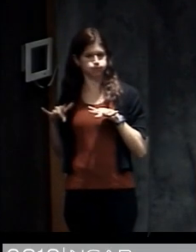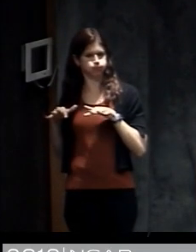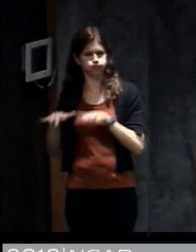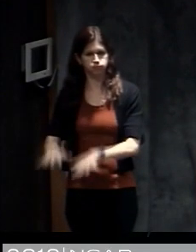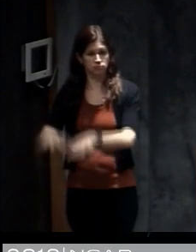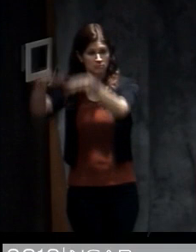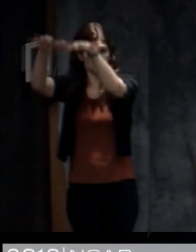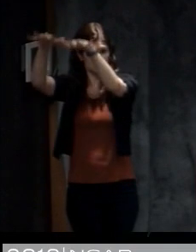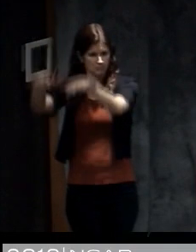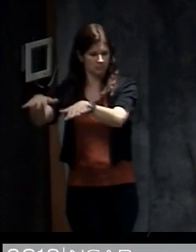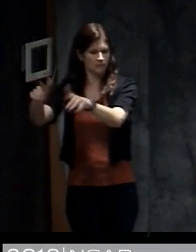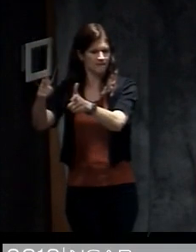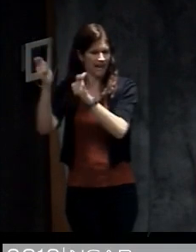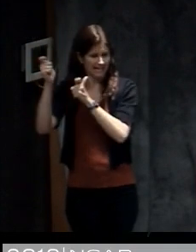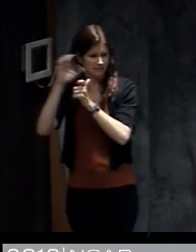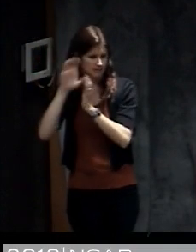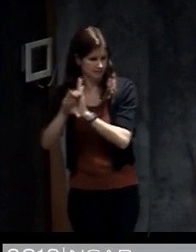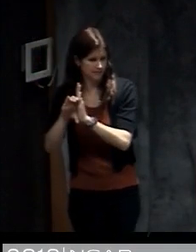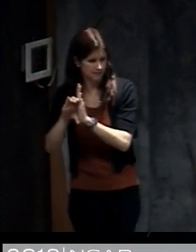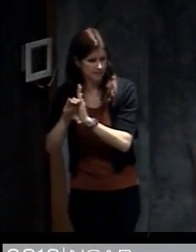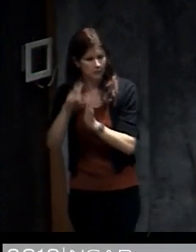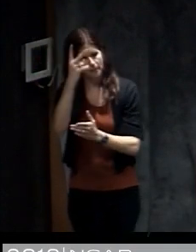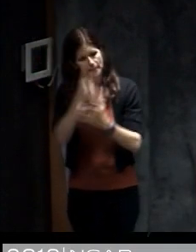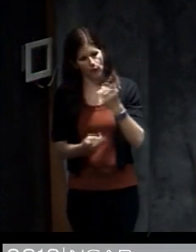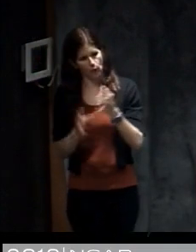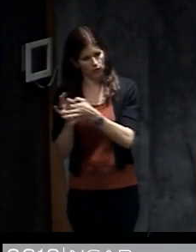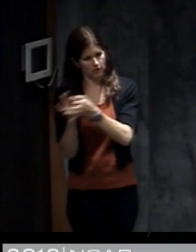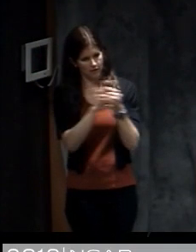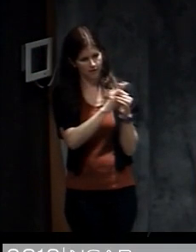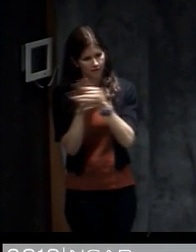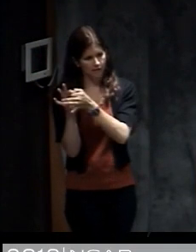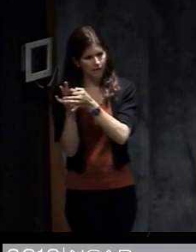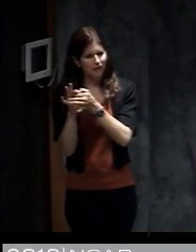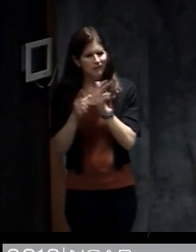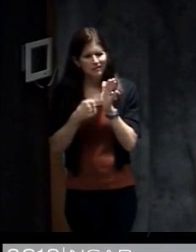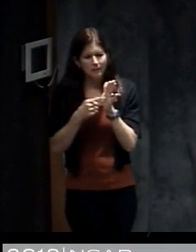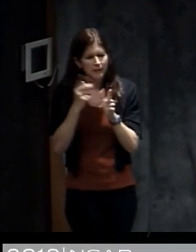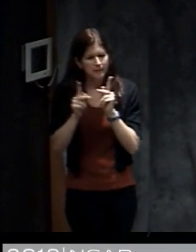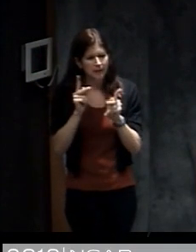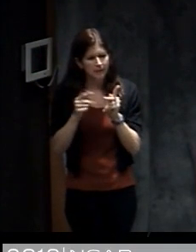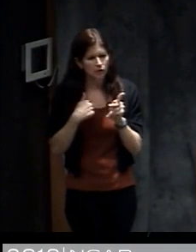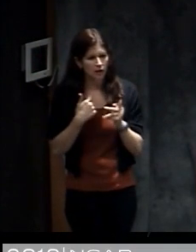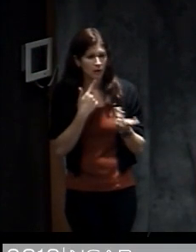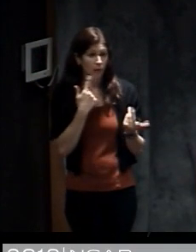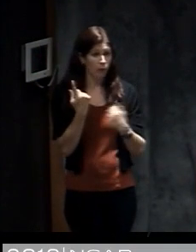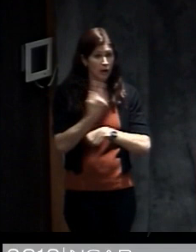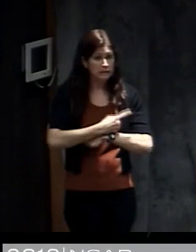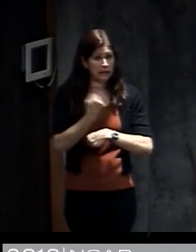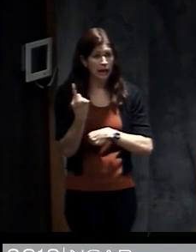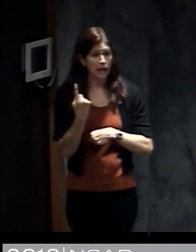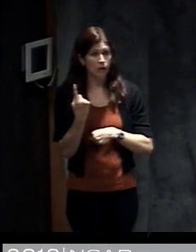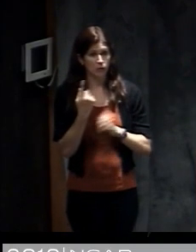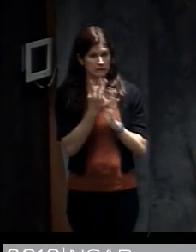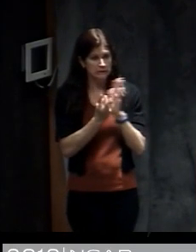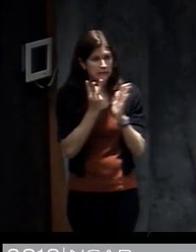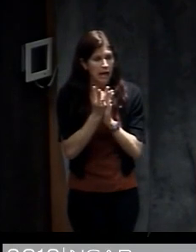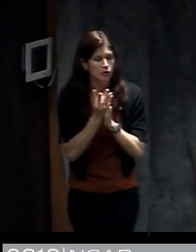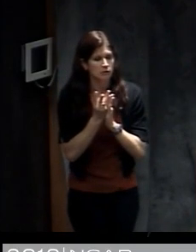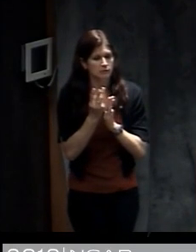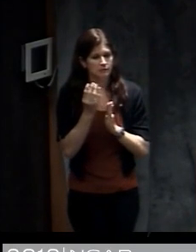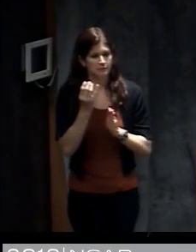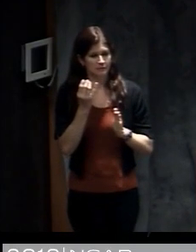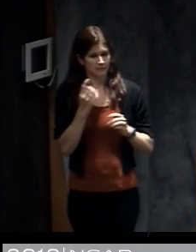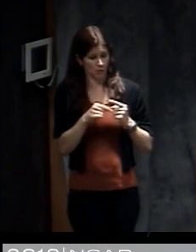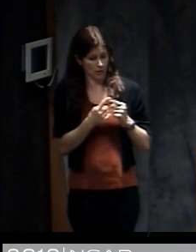in response to some of our earlier focus groups, where we found that some people just didn't know that they wouldn't have had a day or six hours once the flooding started